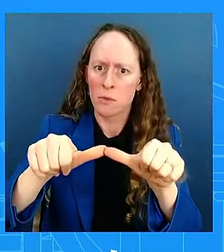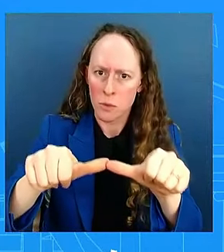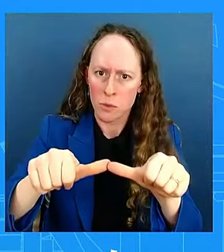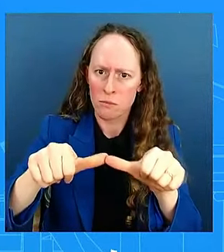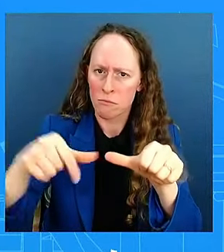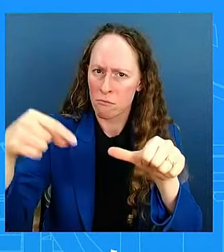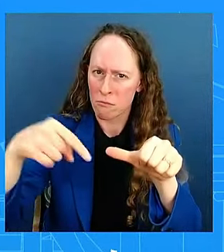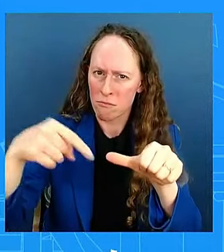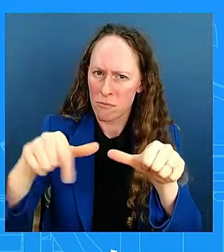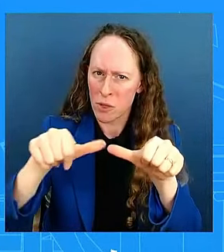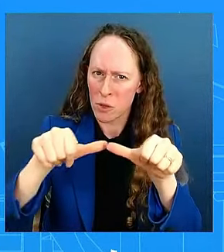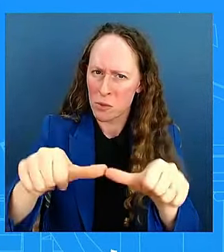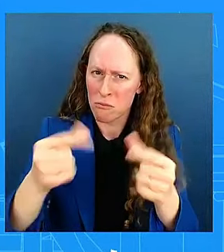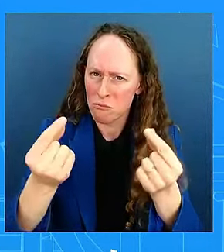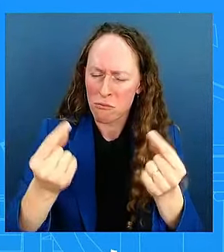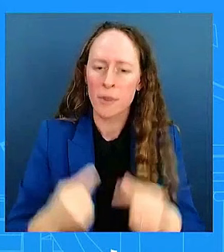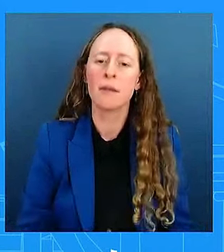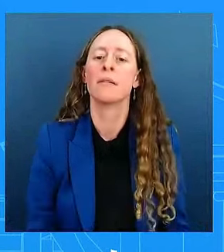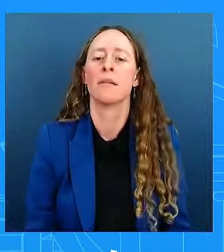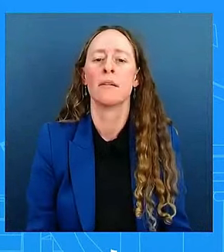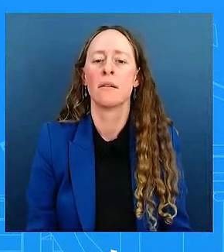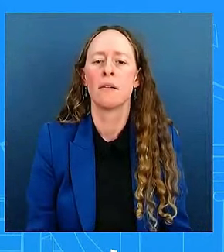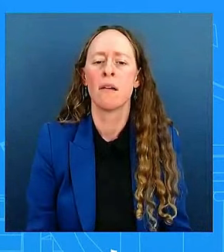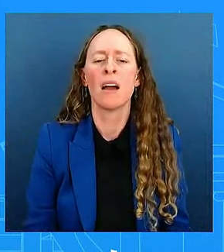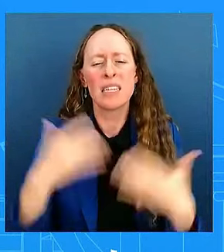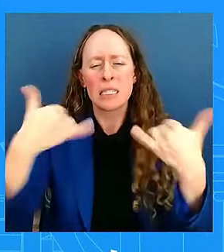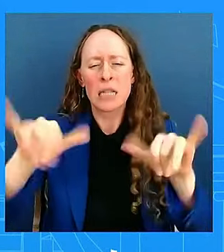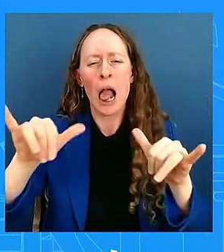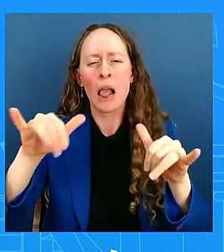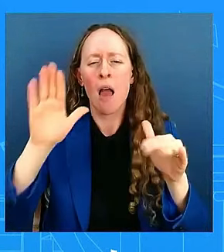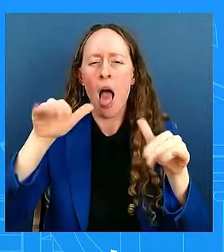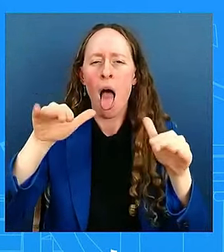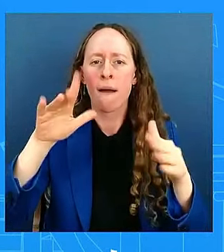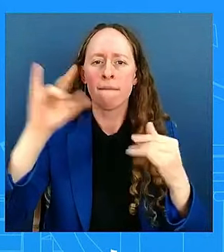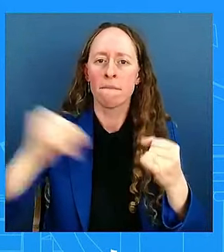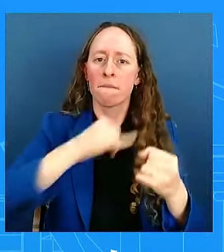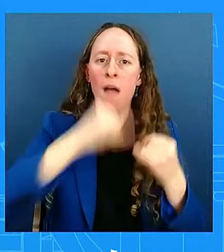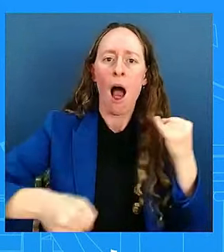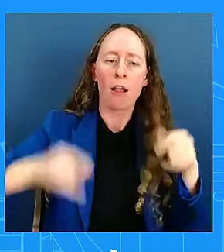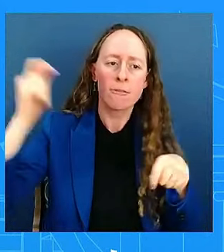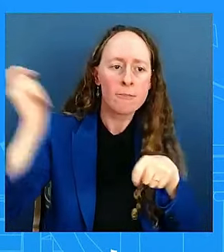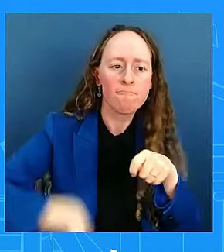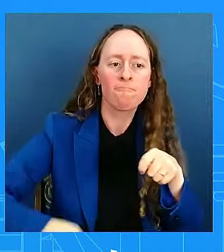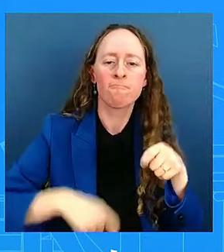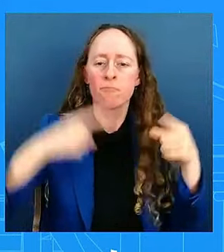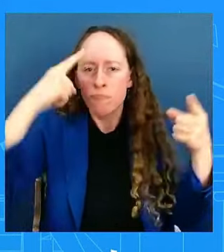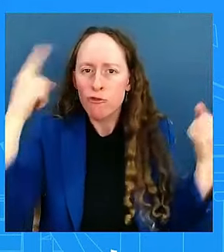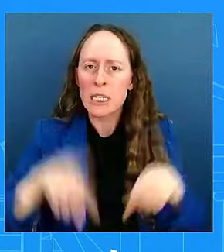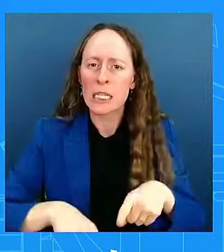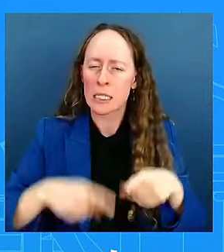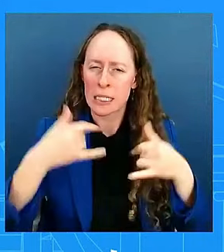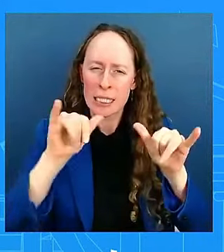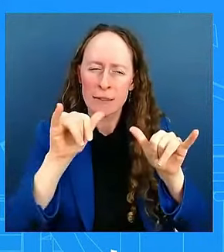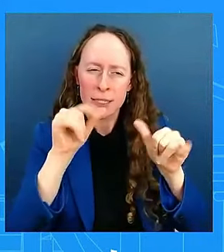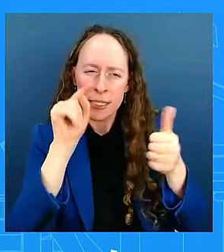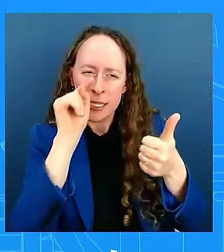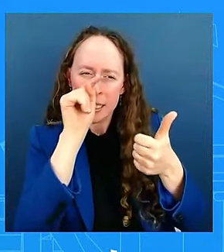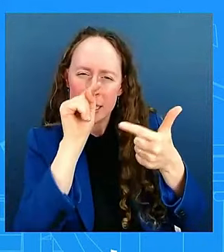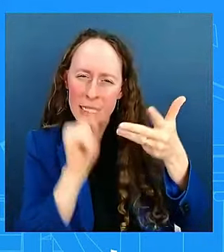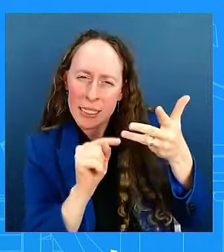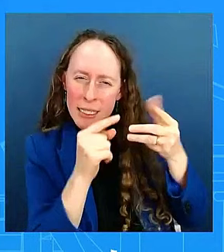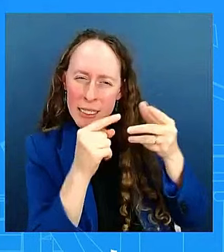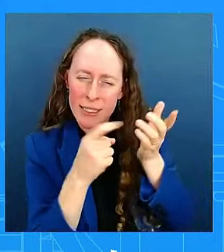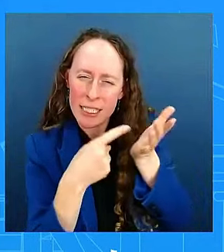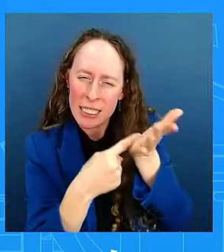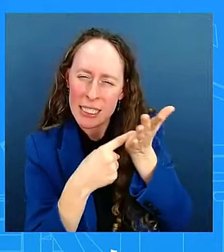notion of excuse me, mechanization of the ports and the like. There's more to resolve. Go ahead, Daniel. Thanks,